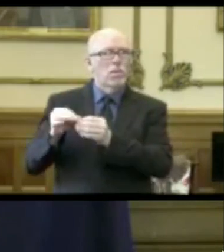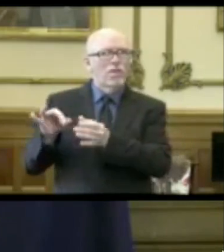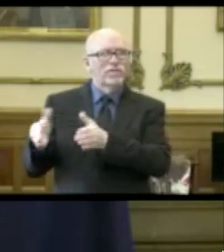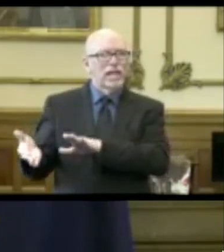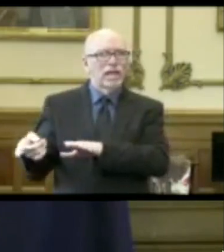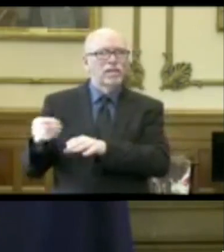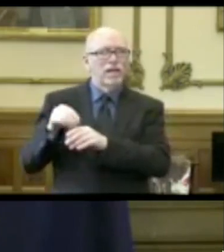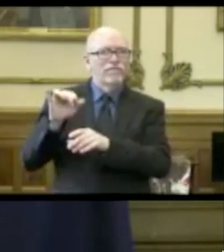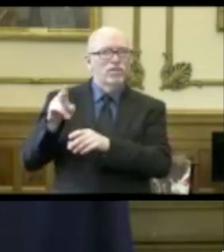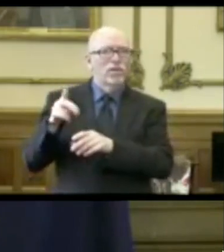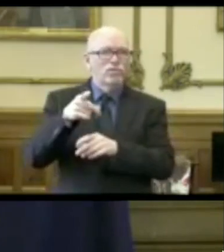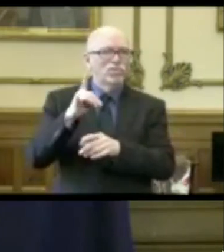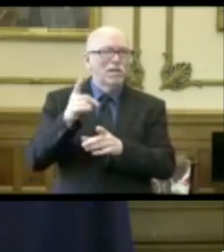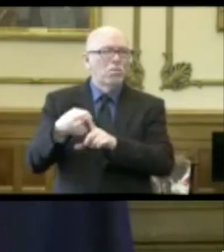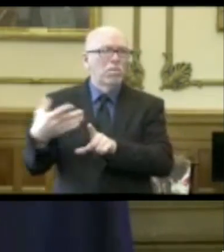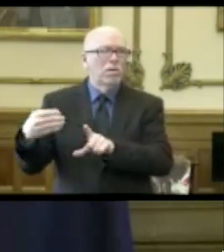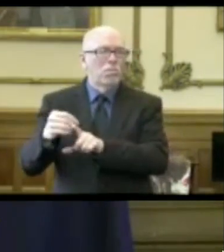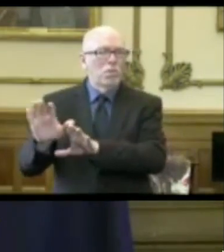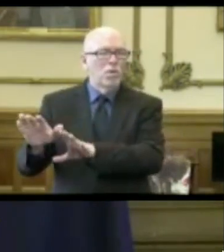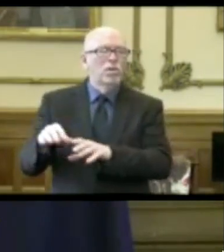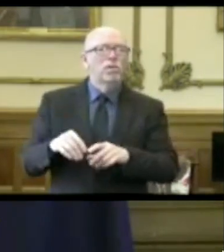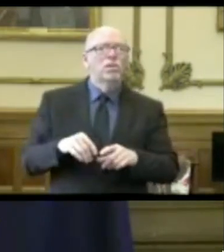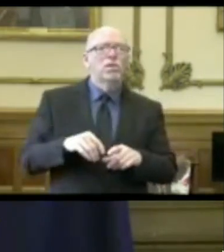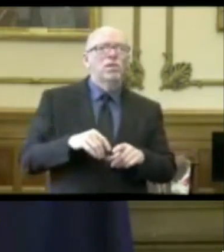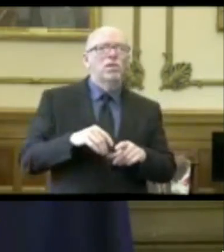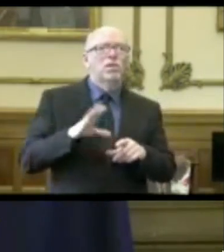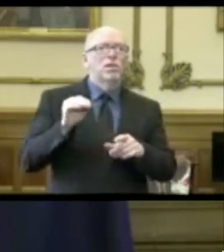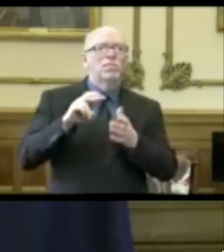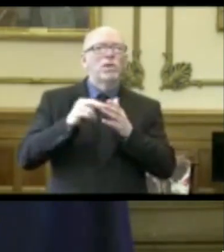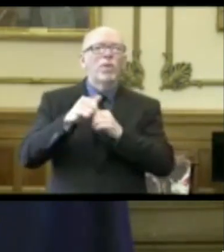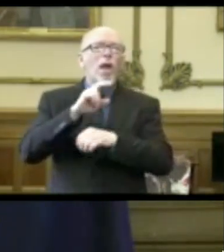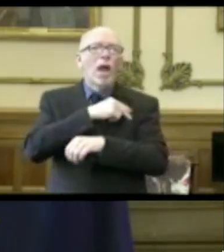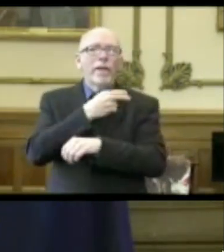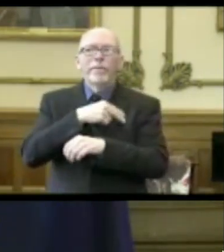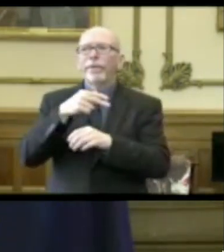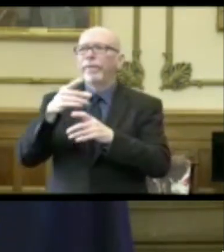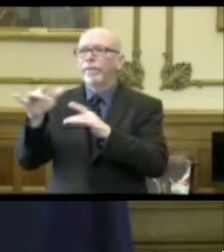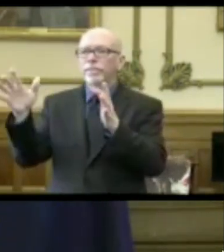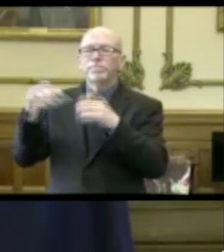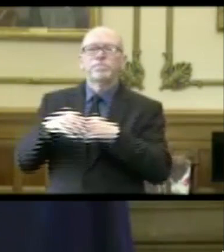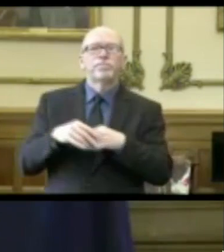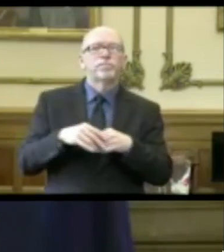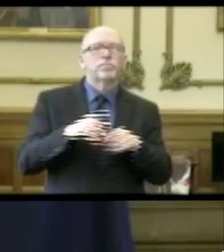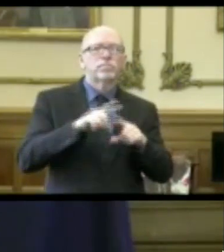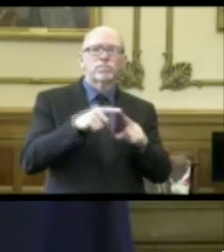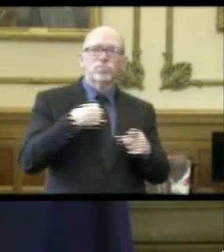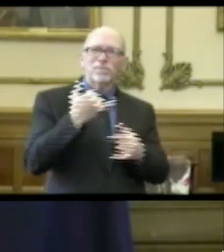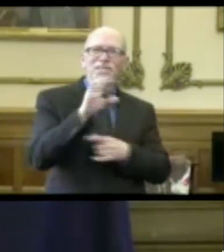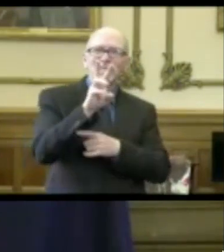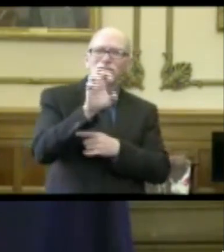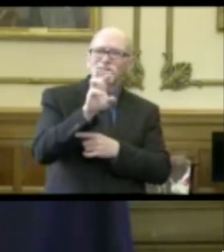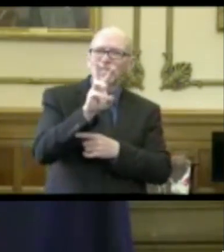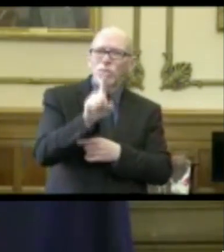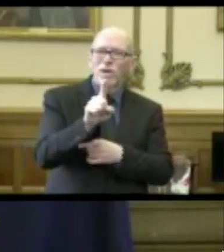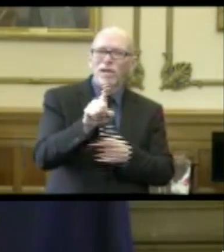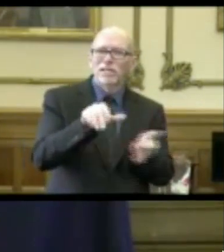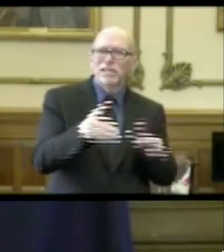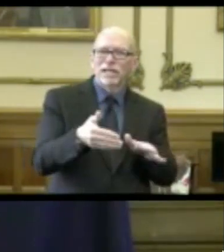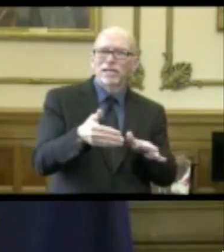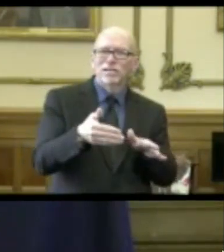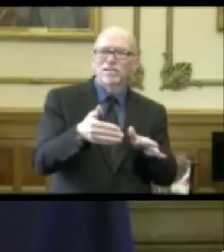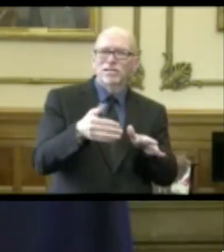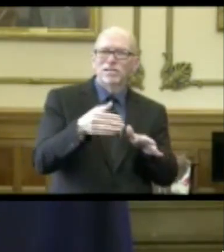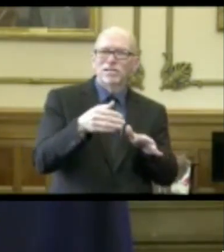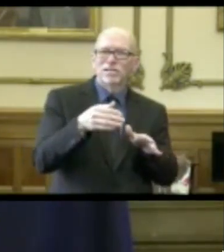deaths, and you elaborated on that and all that it means with hospitalizations. But we're at 661 deaths,